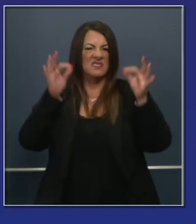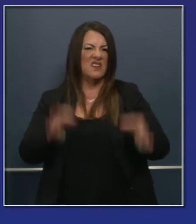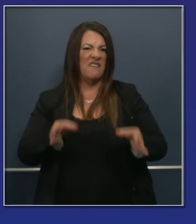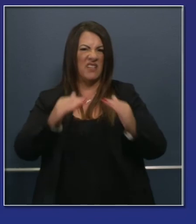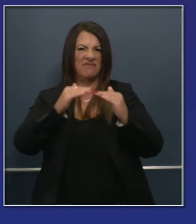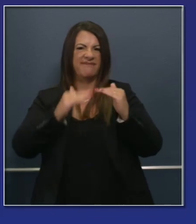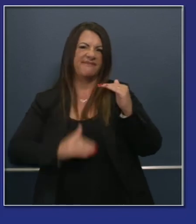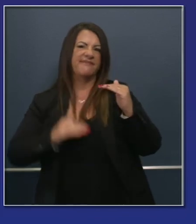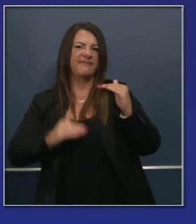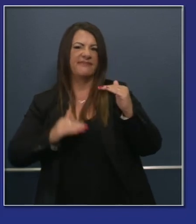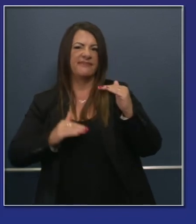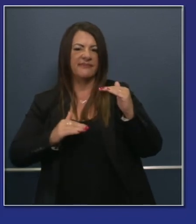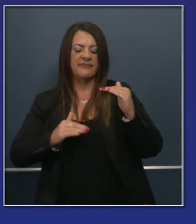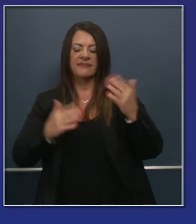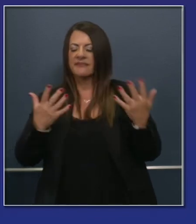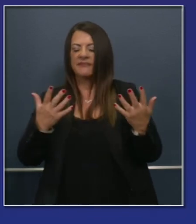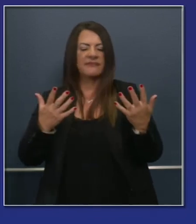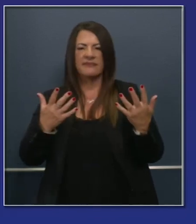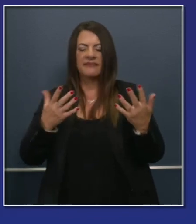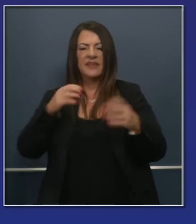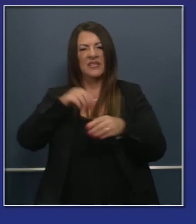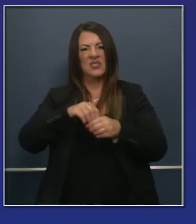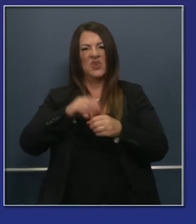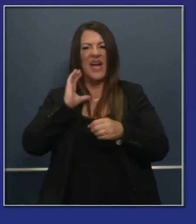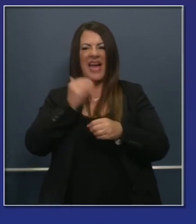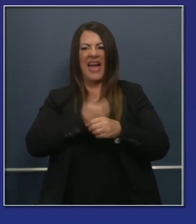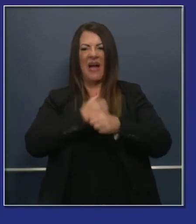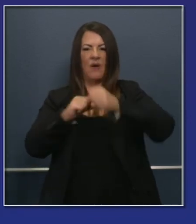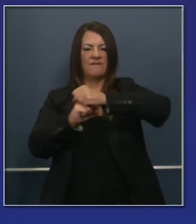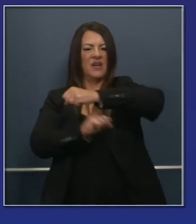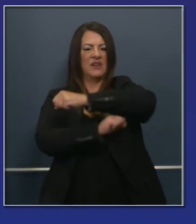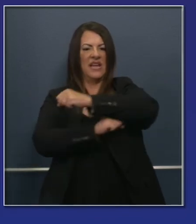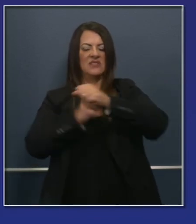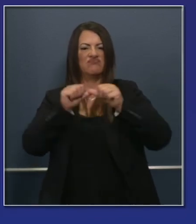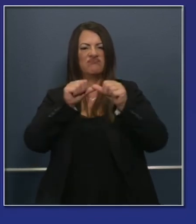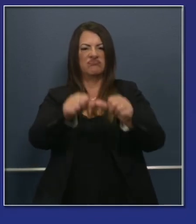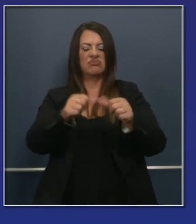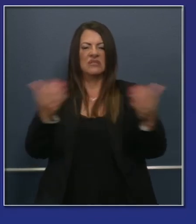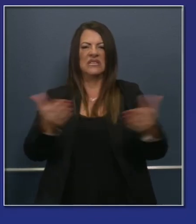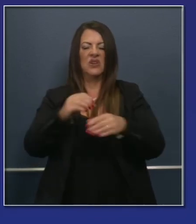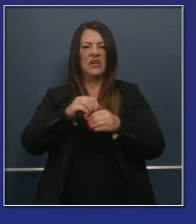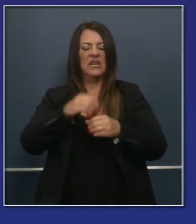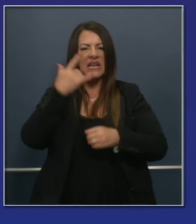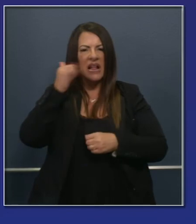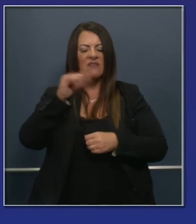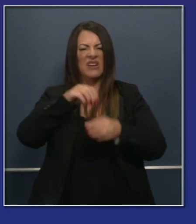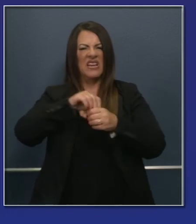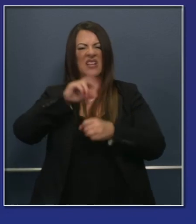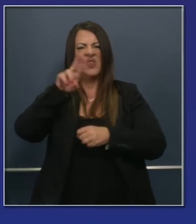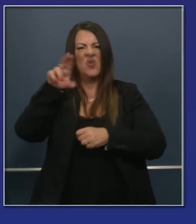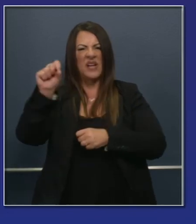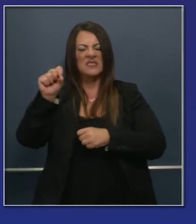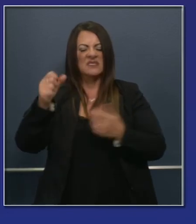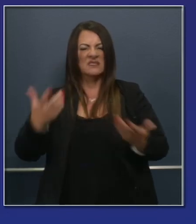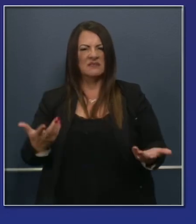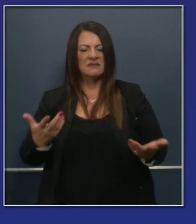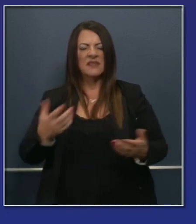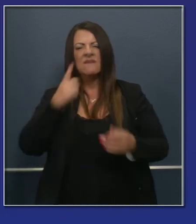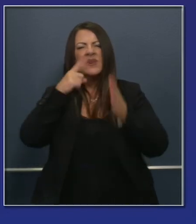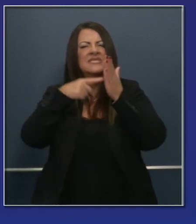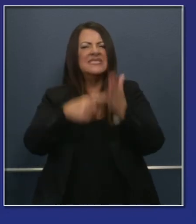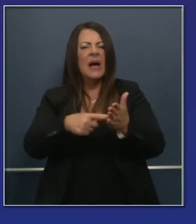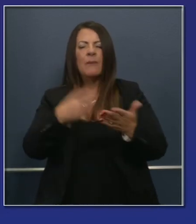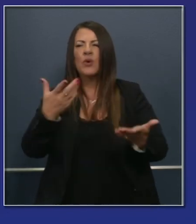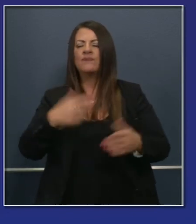baked into the foundation of our country and all of our systems. One specific example is that too many